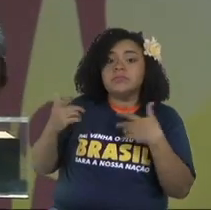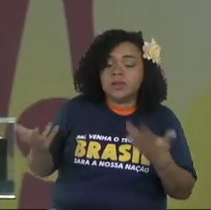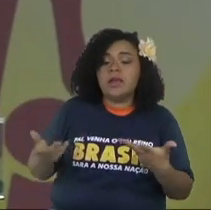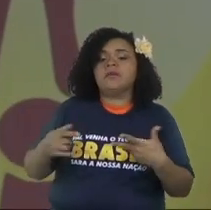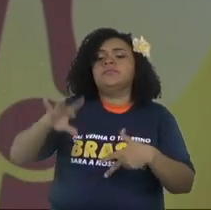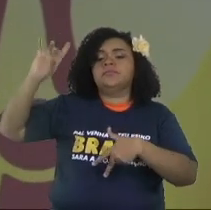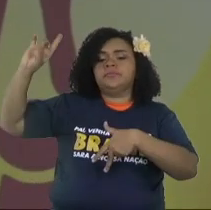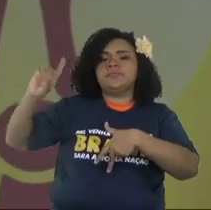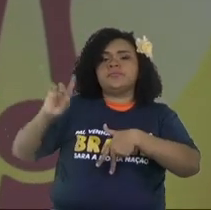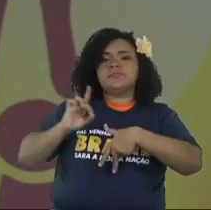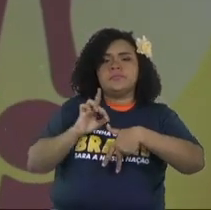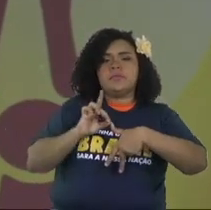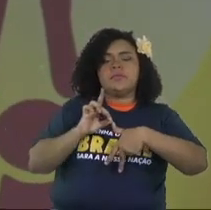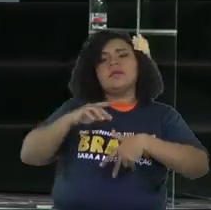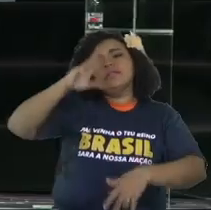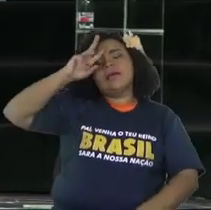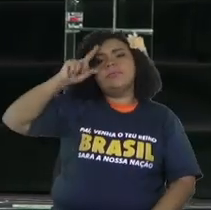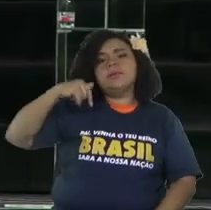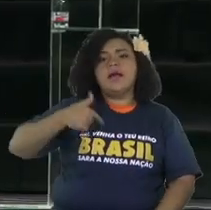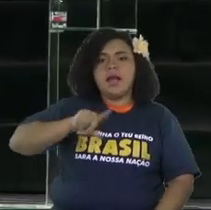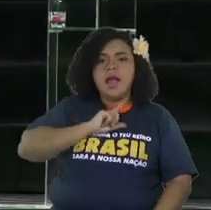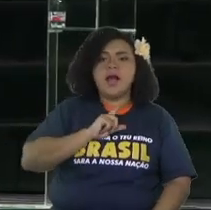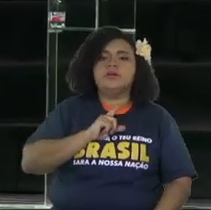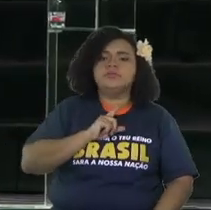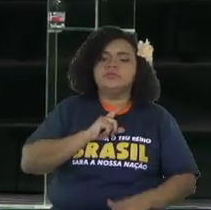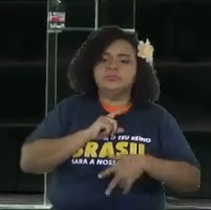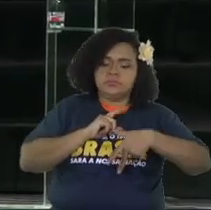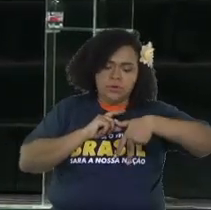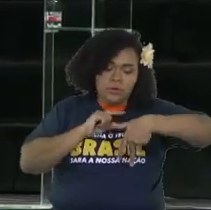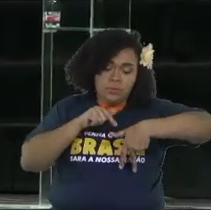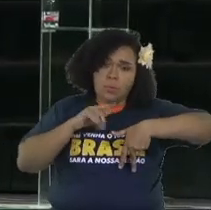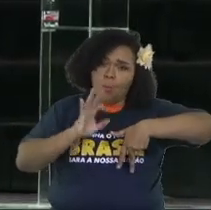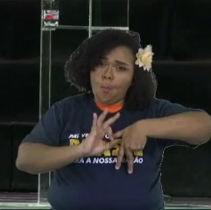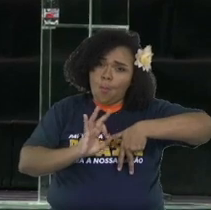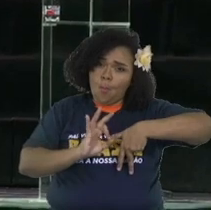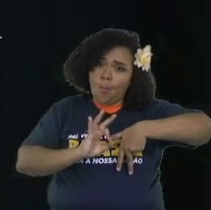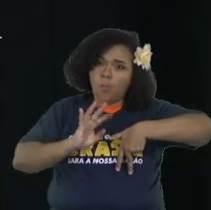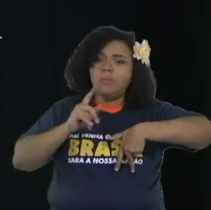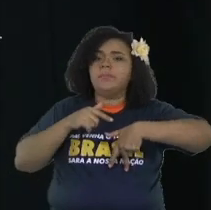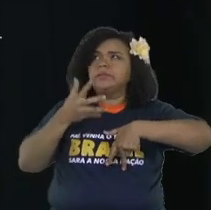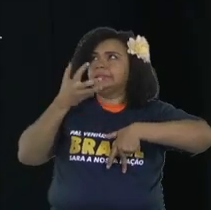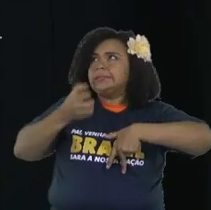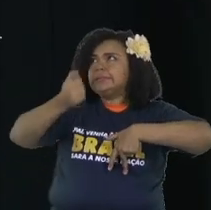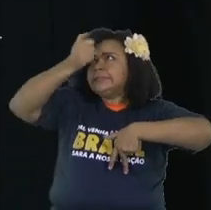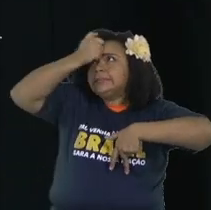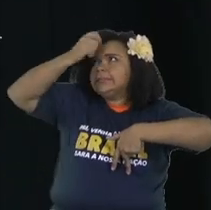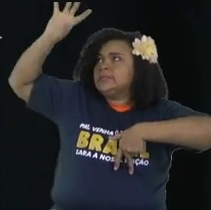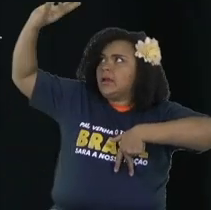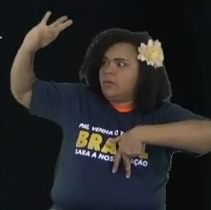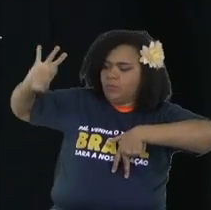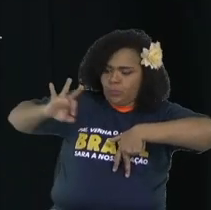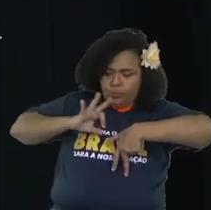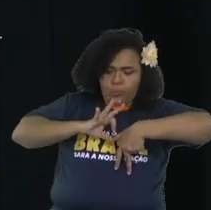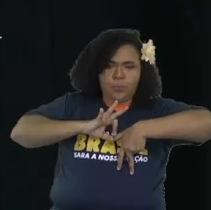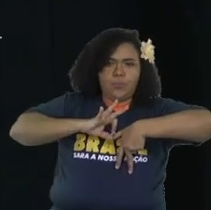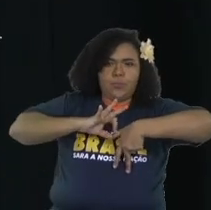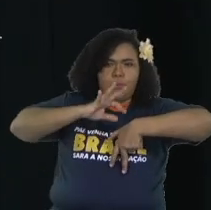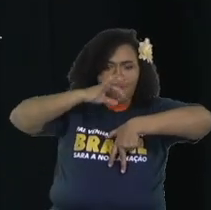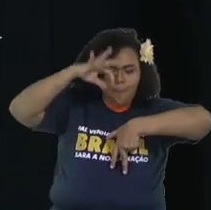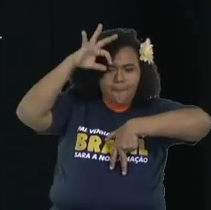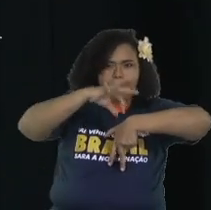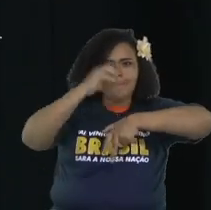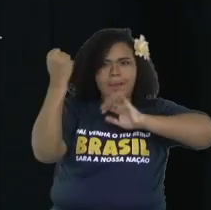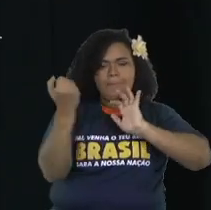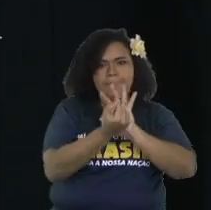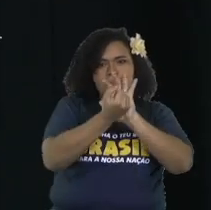of the constantly presence of God God is with you all the time and there there's a lot of exercises actually it's